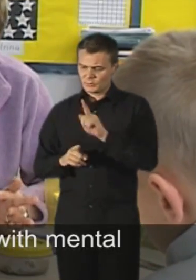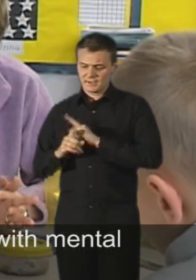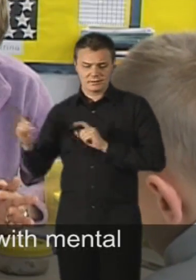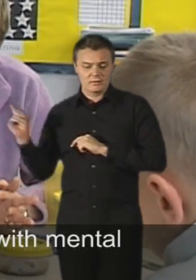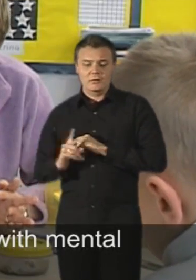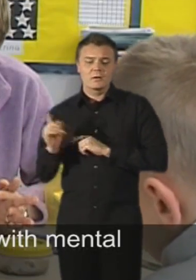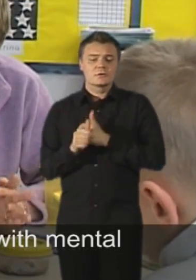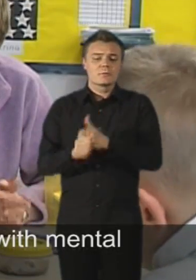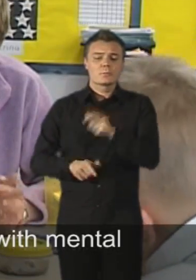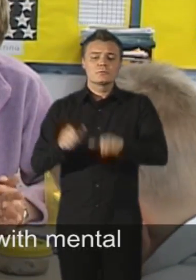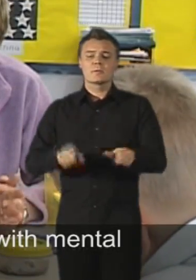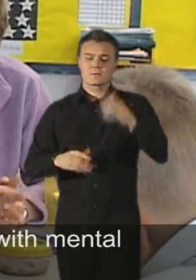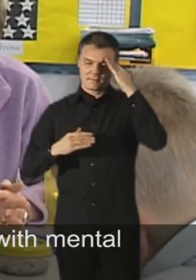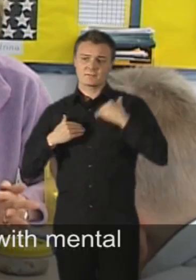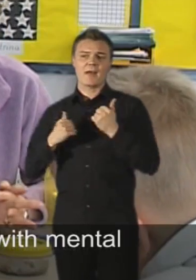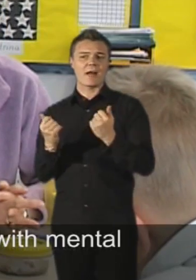and their families.